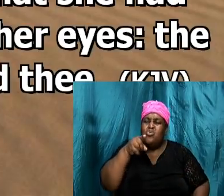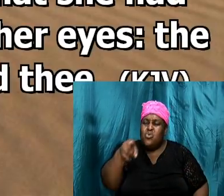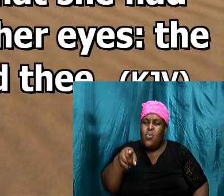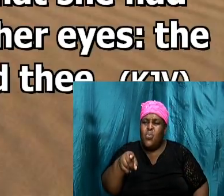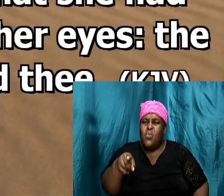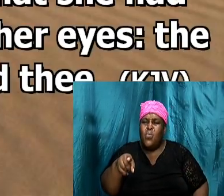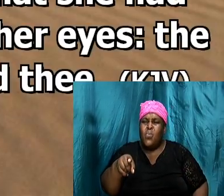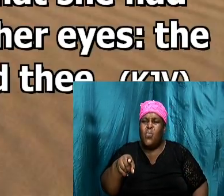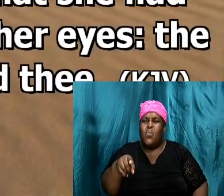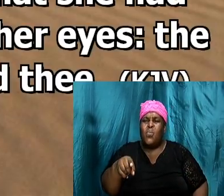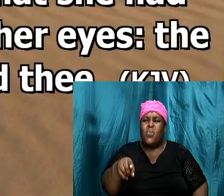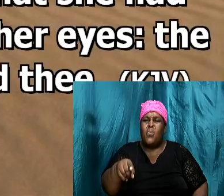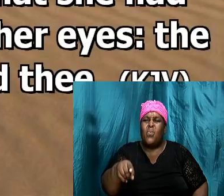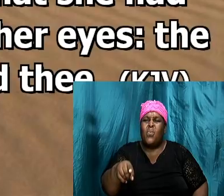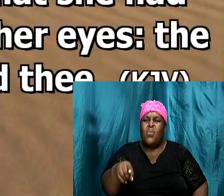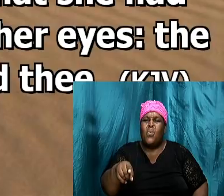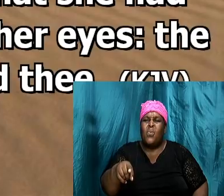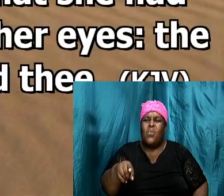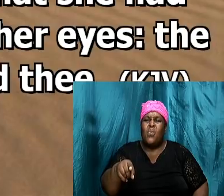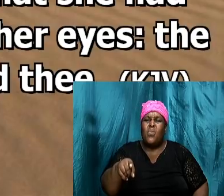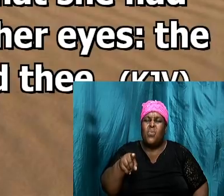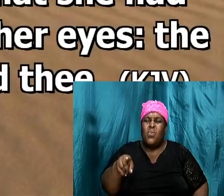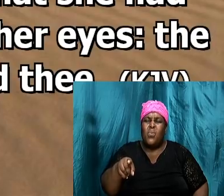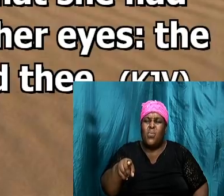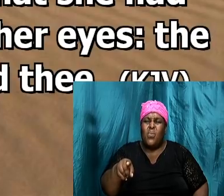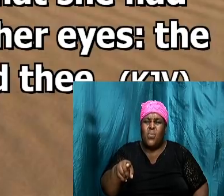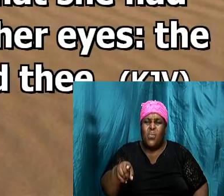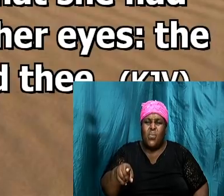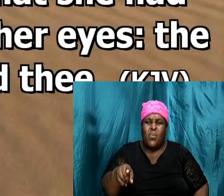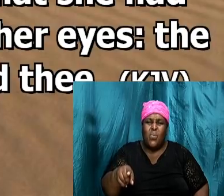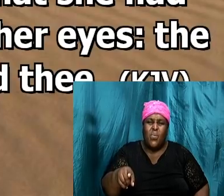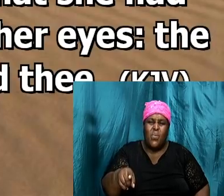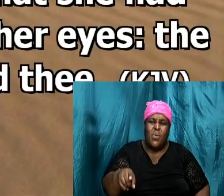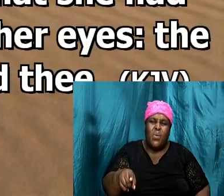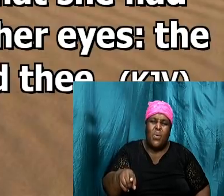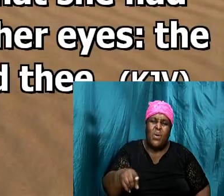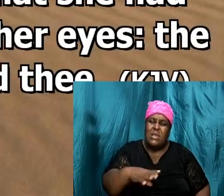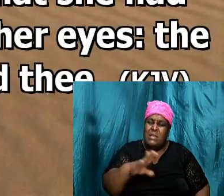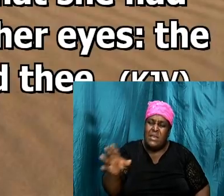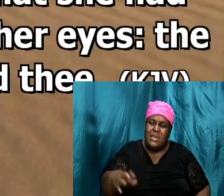allow you to seek the will of God first before you answer my voice